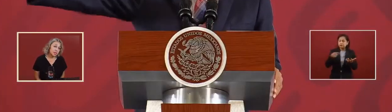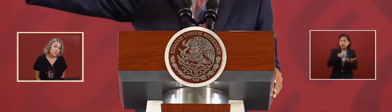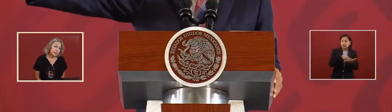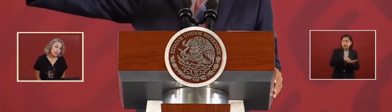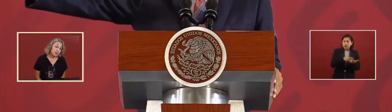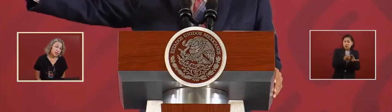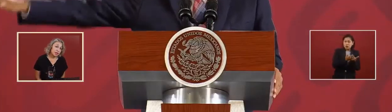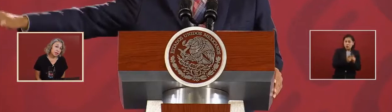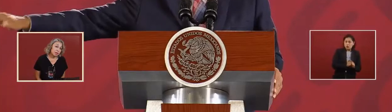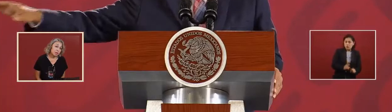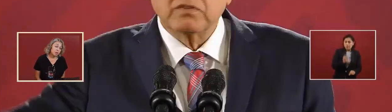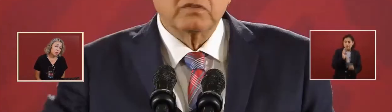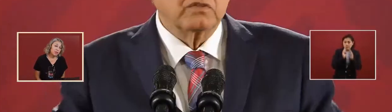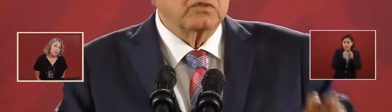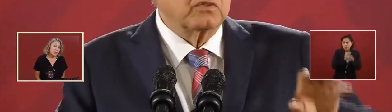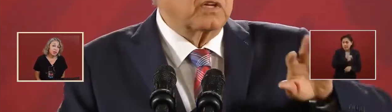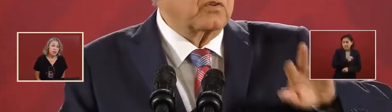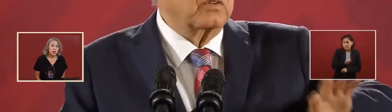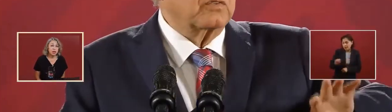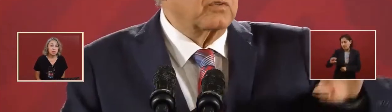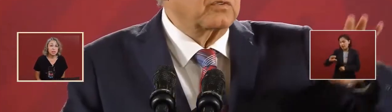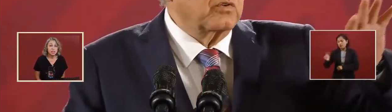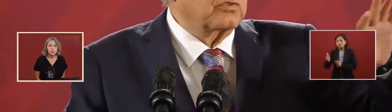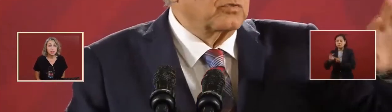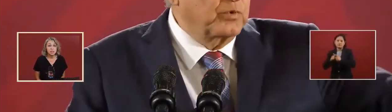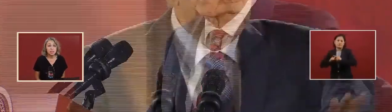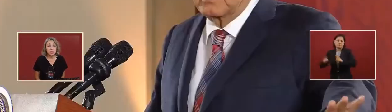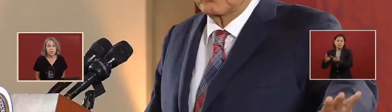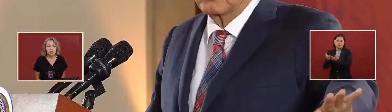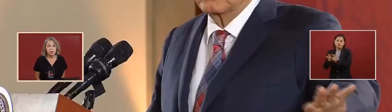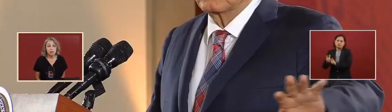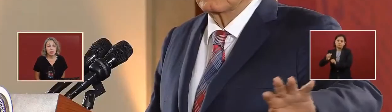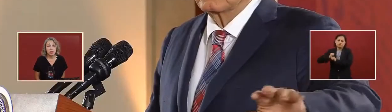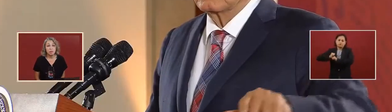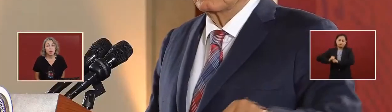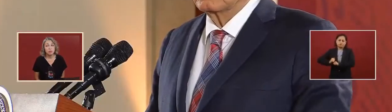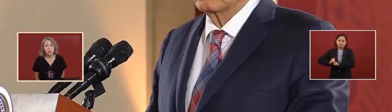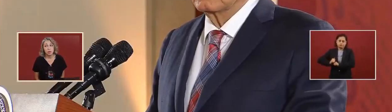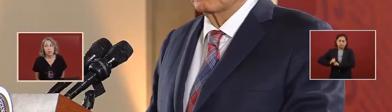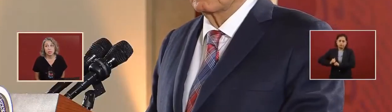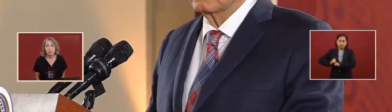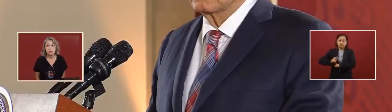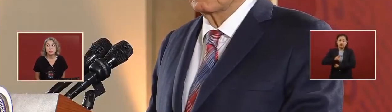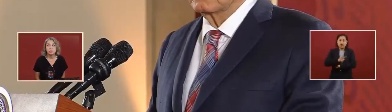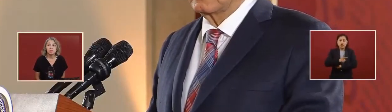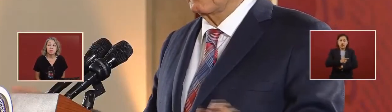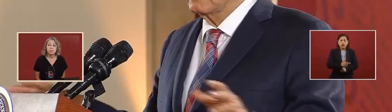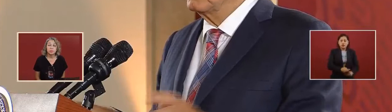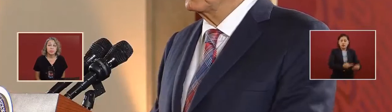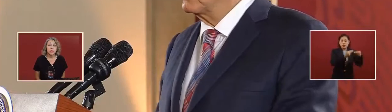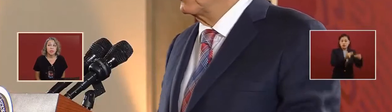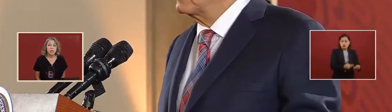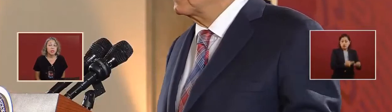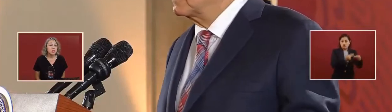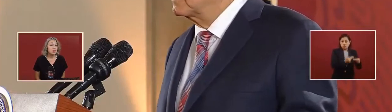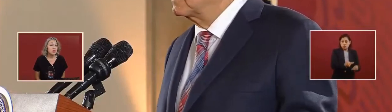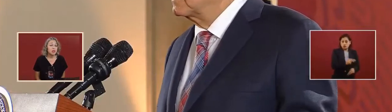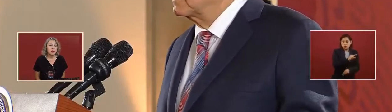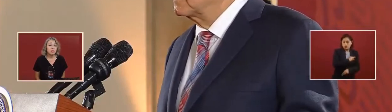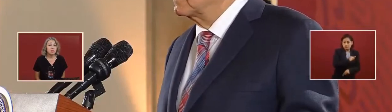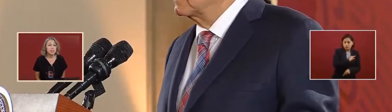businesses. The other are public works. You cannot be mixing these together.